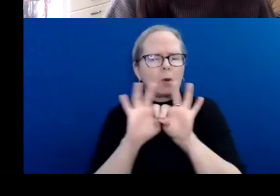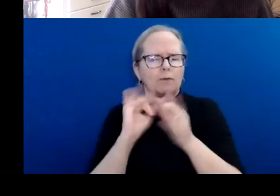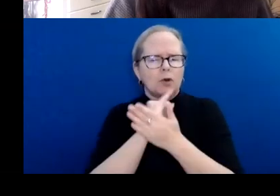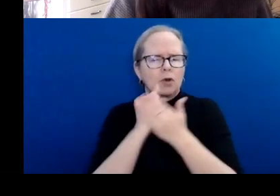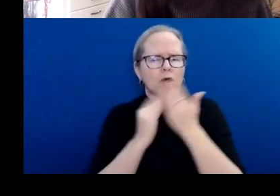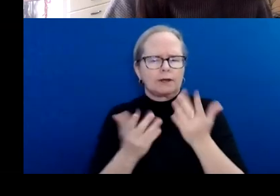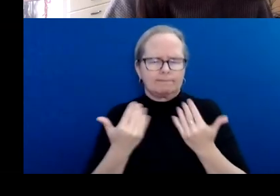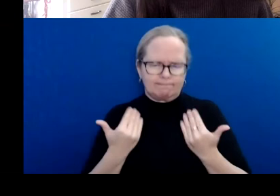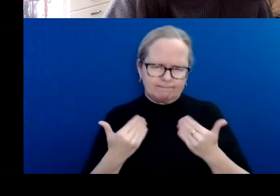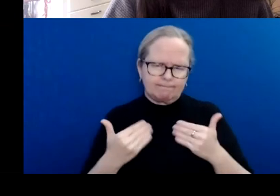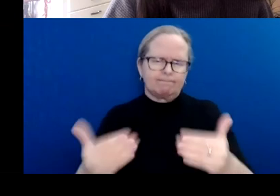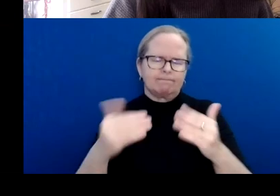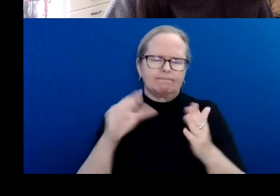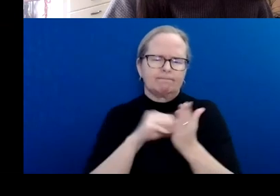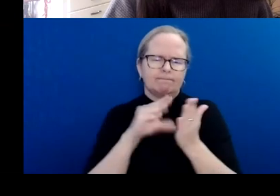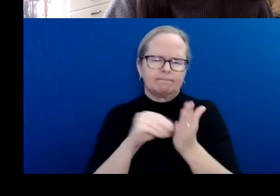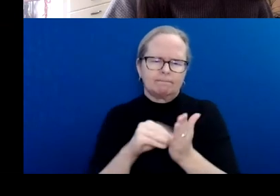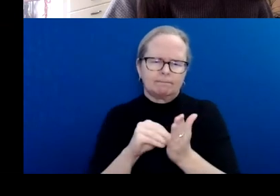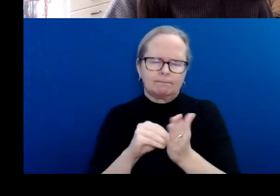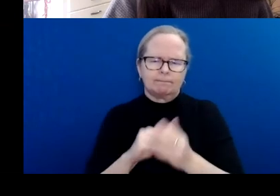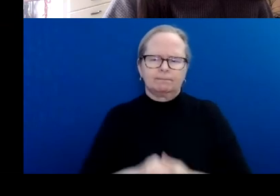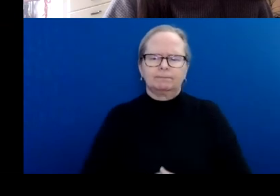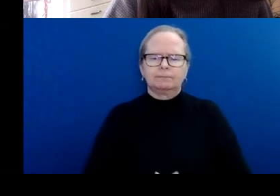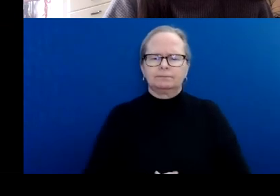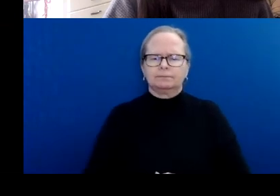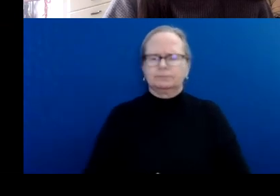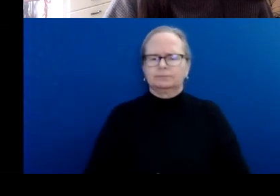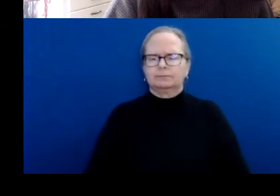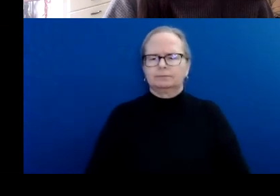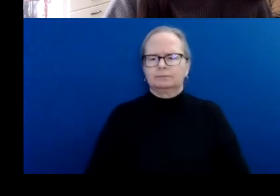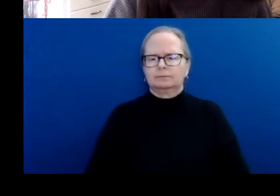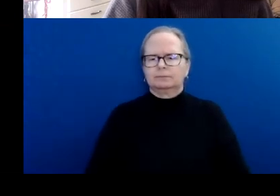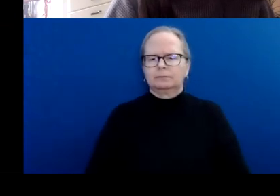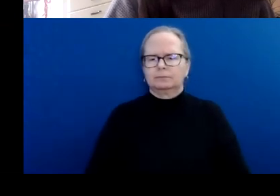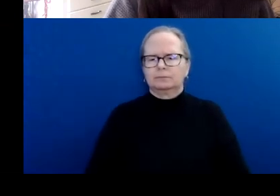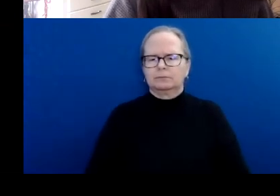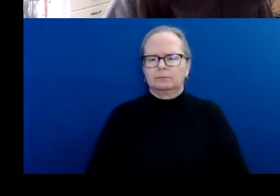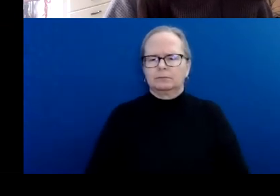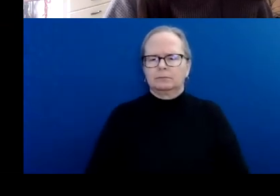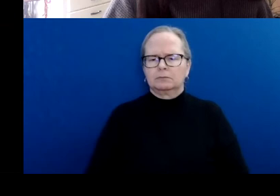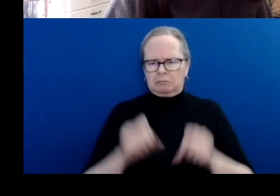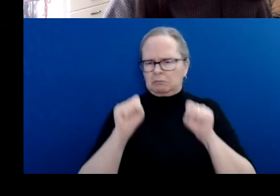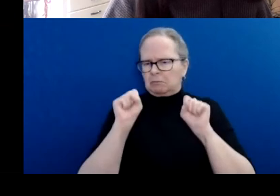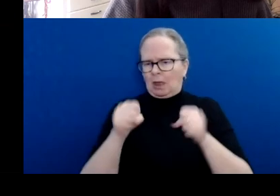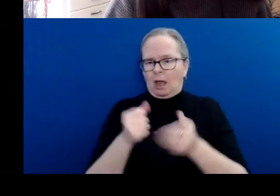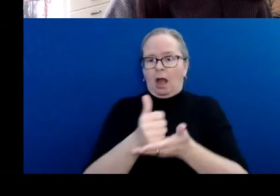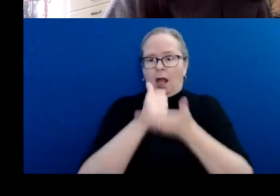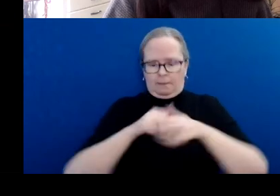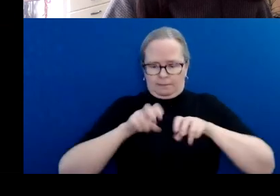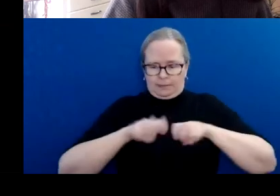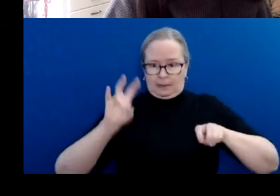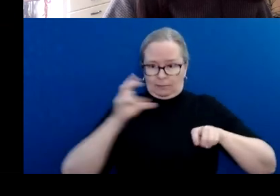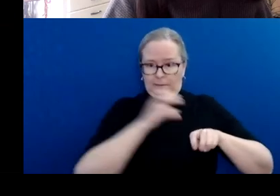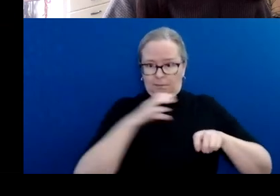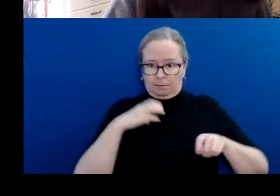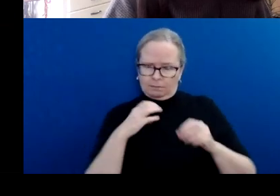It can be helpful to describe why and how you came to decide on the who, what, when, and where of your project.